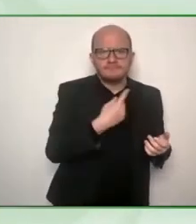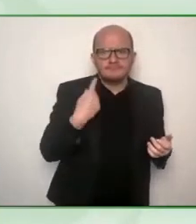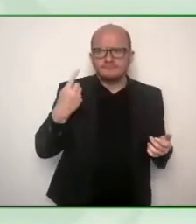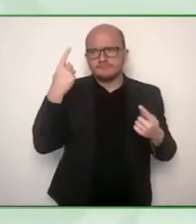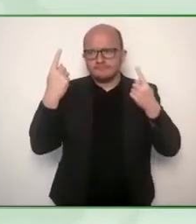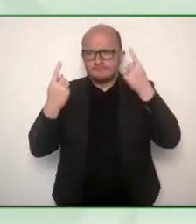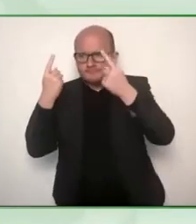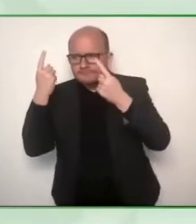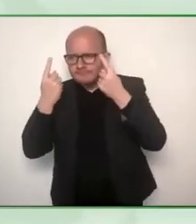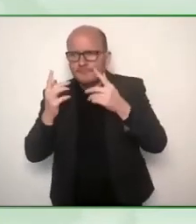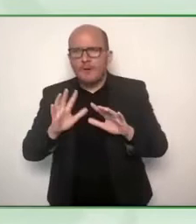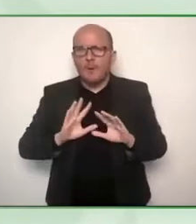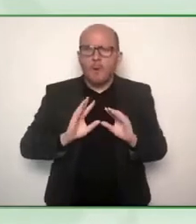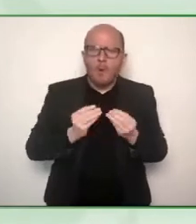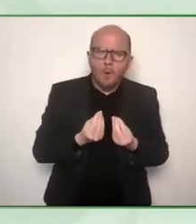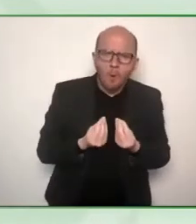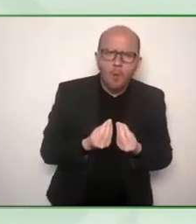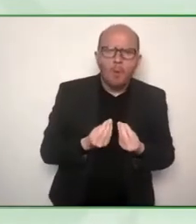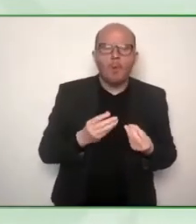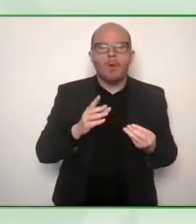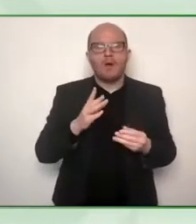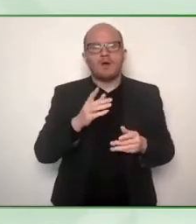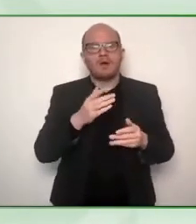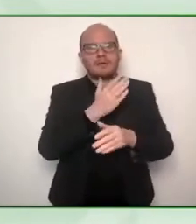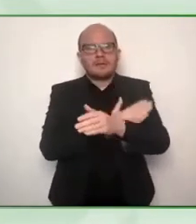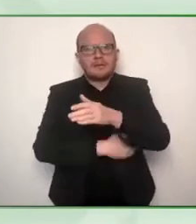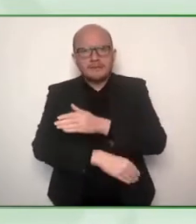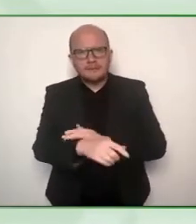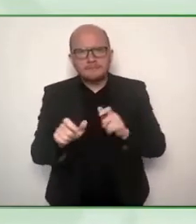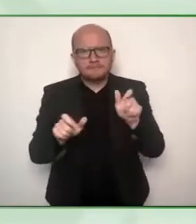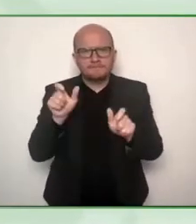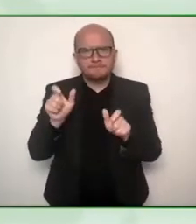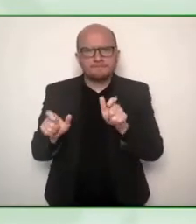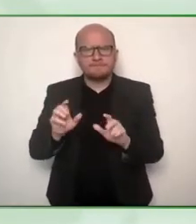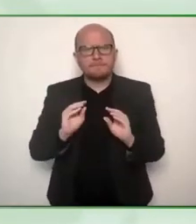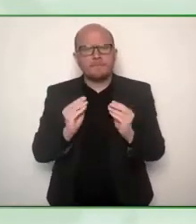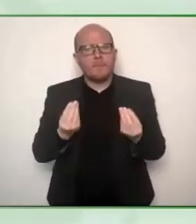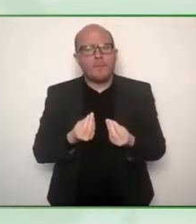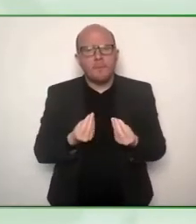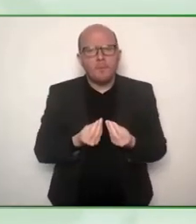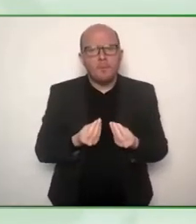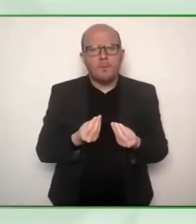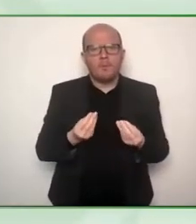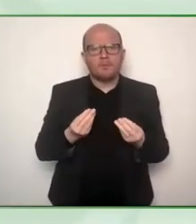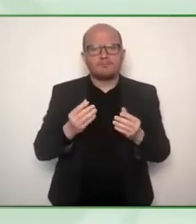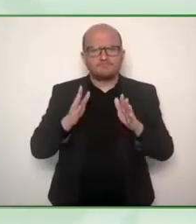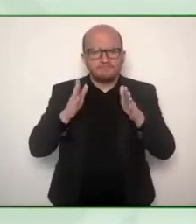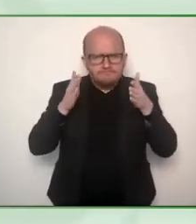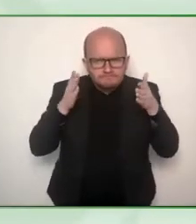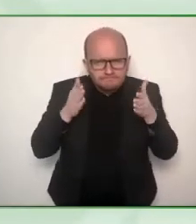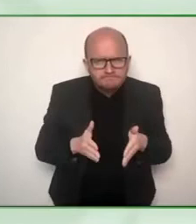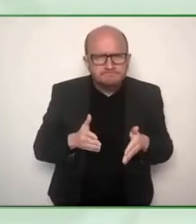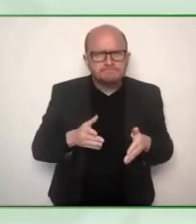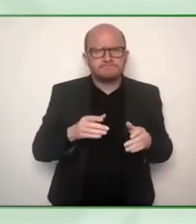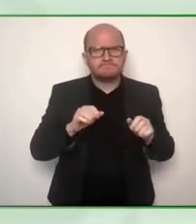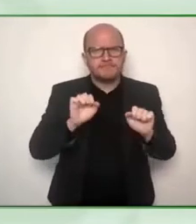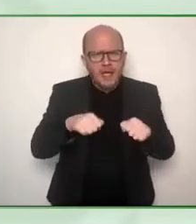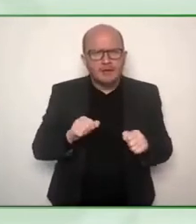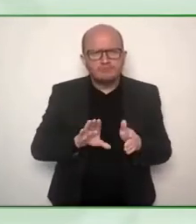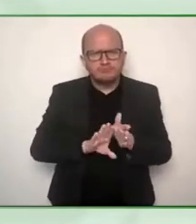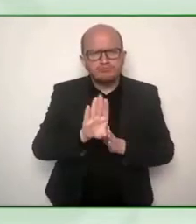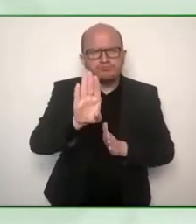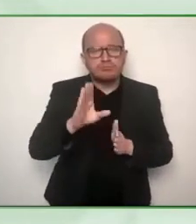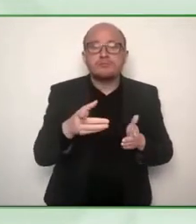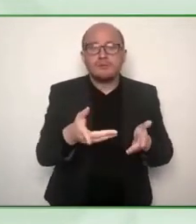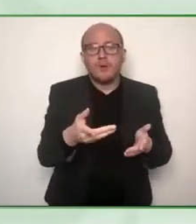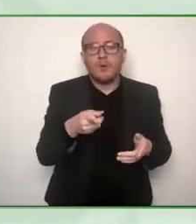making the world a better place is core critical. number one no matter what country or culture you're in fighting the stigmas and